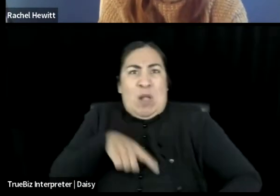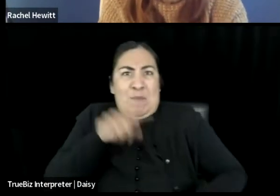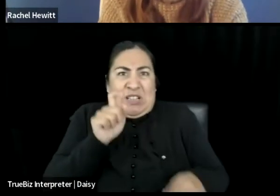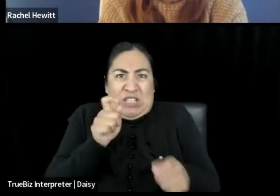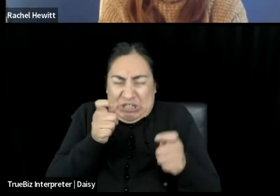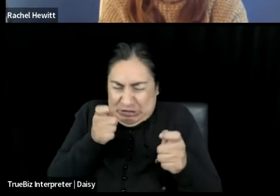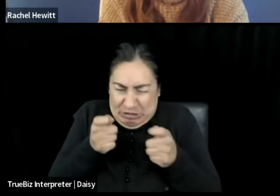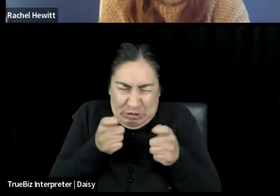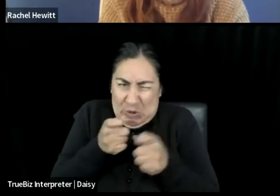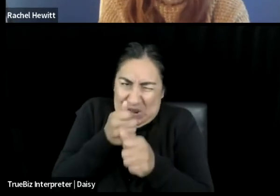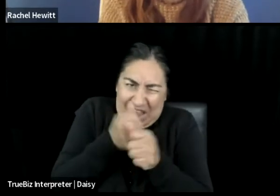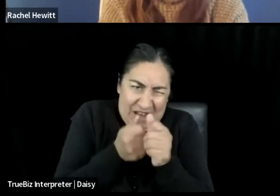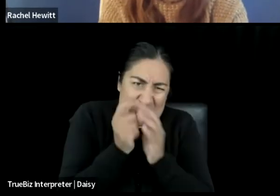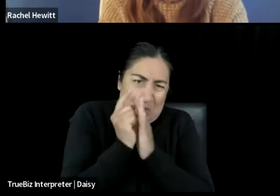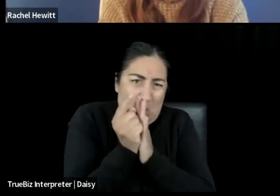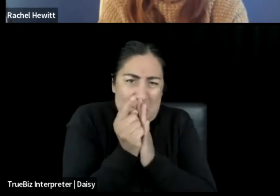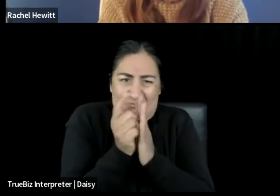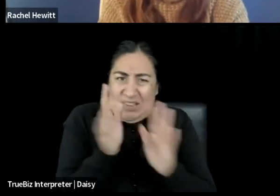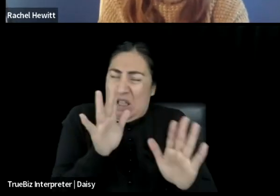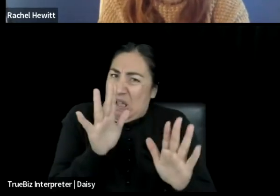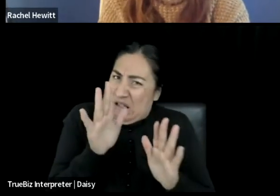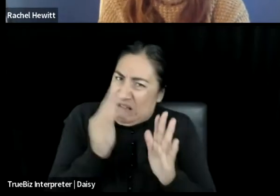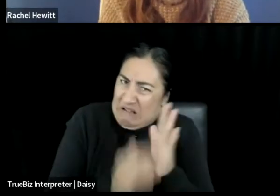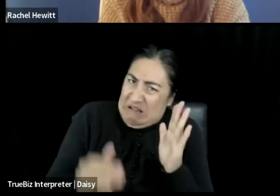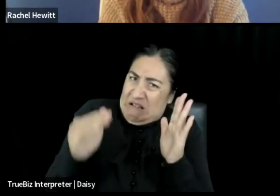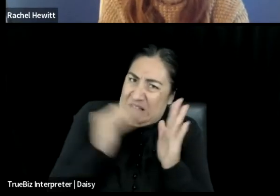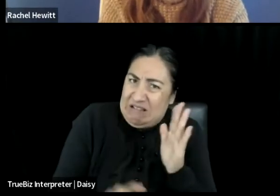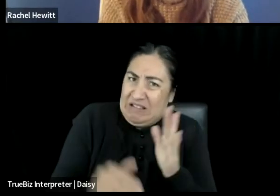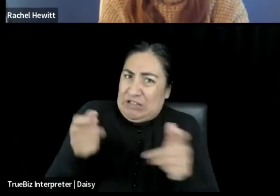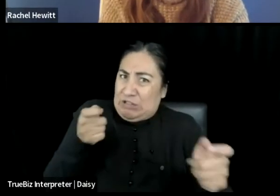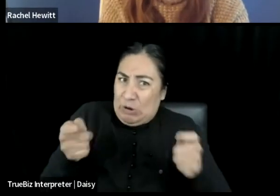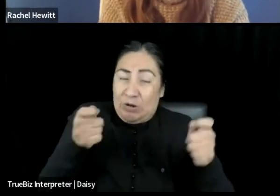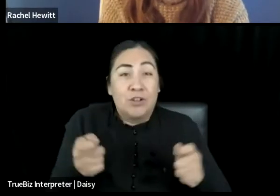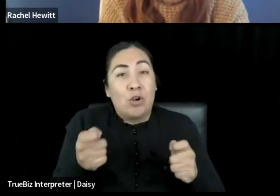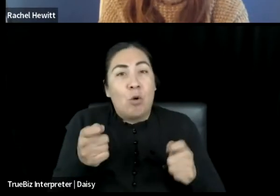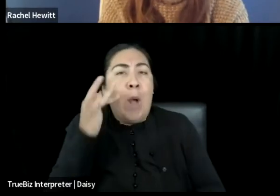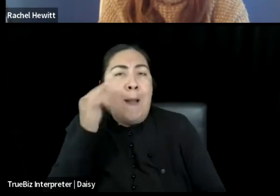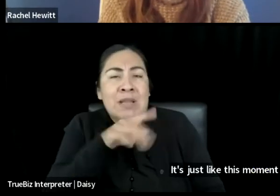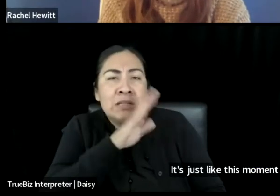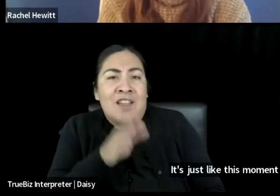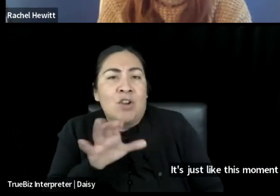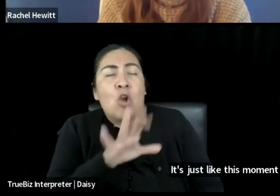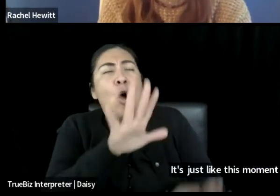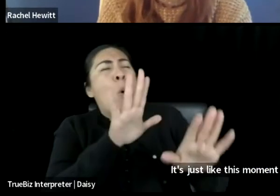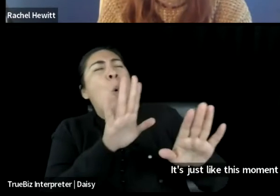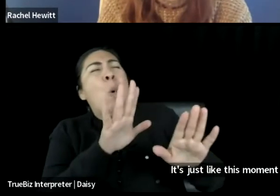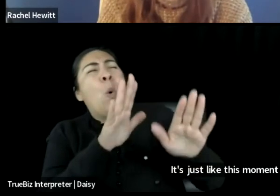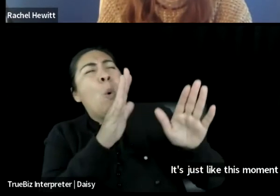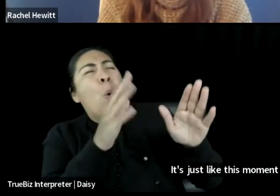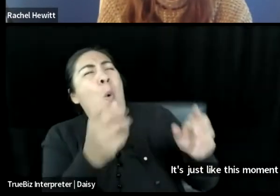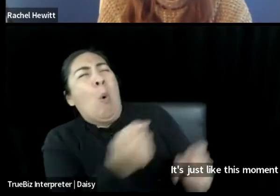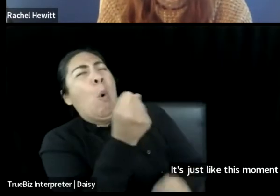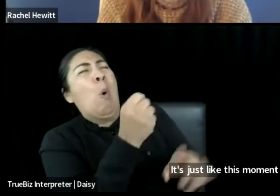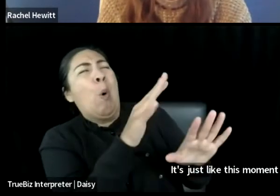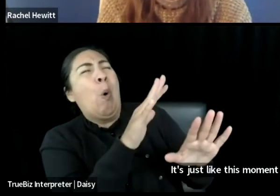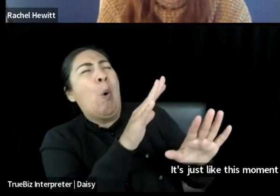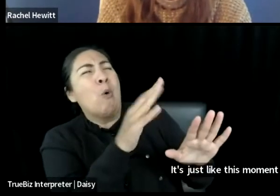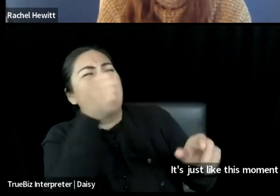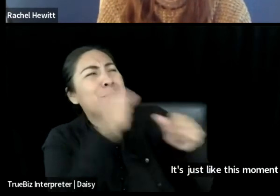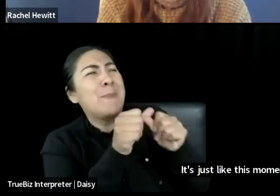I don't know how you're doing it. And you have, it's just like this moment of like, remember what your part is. Remember what I do.